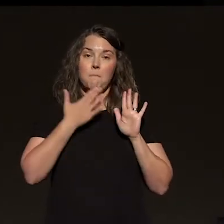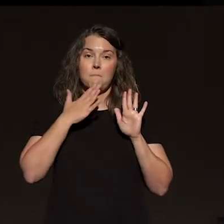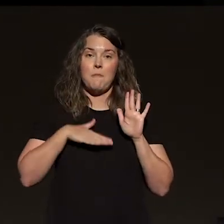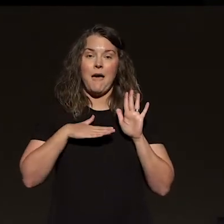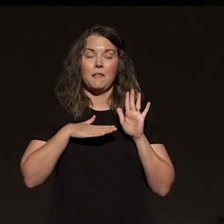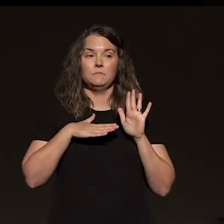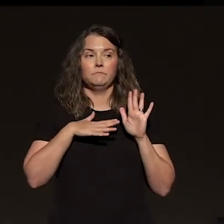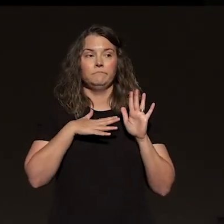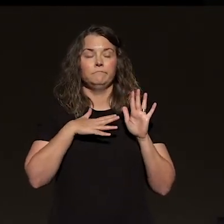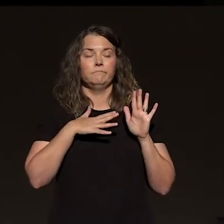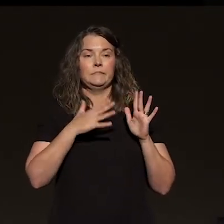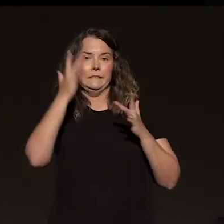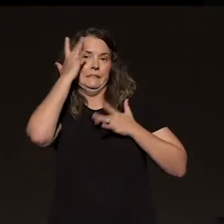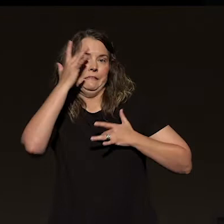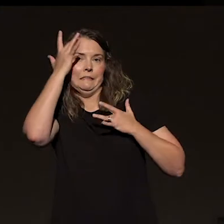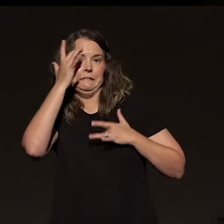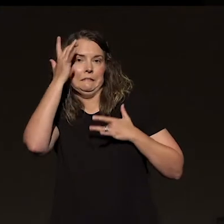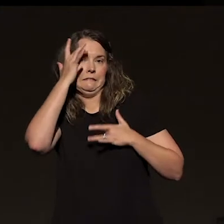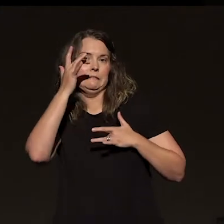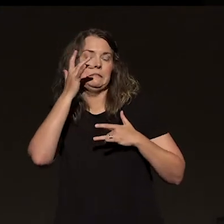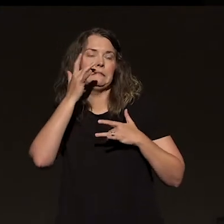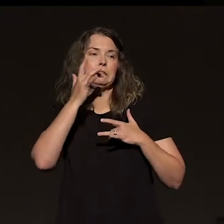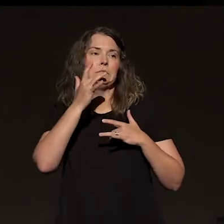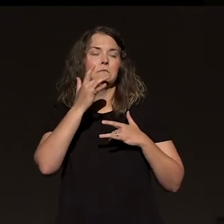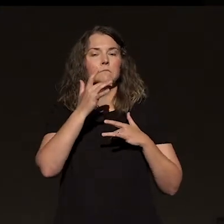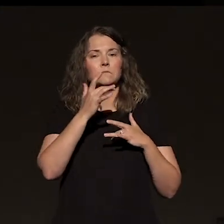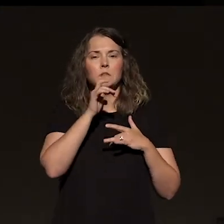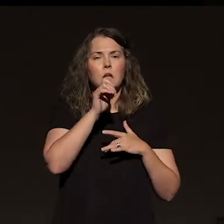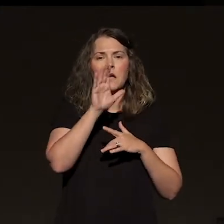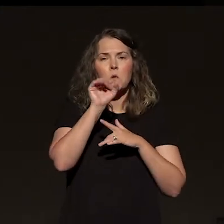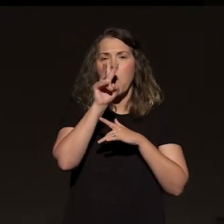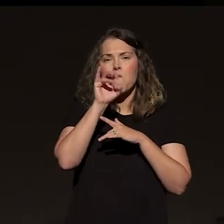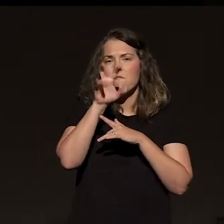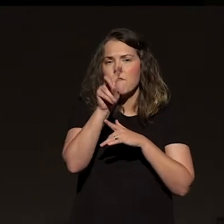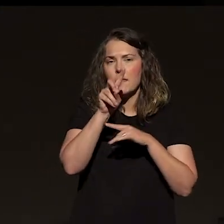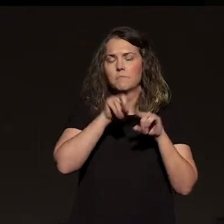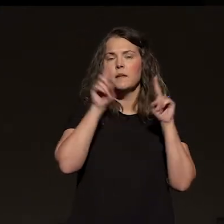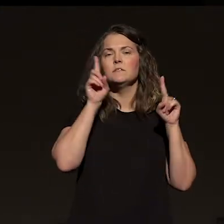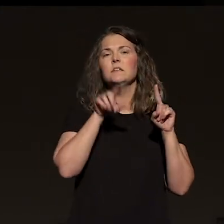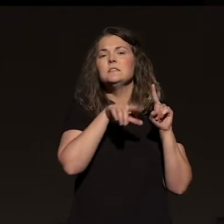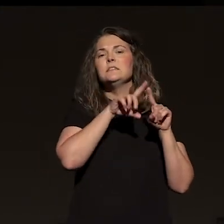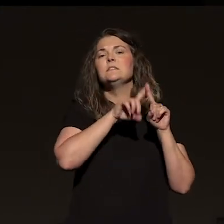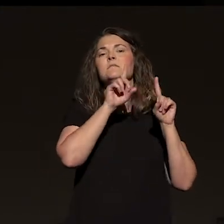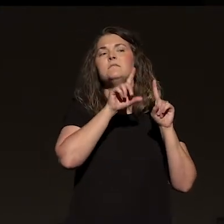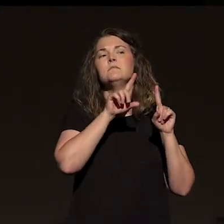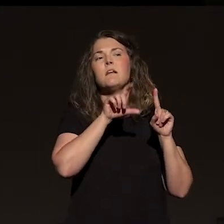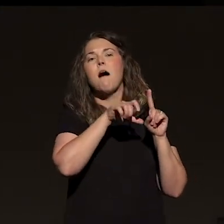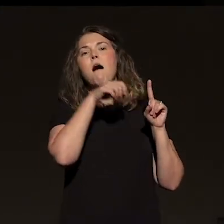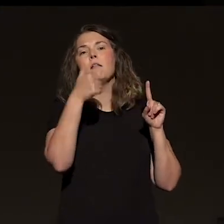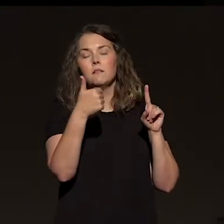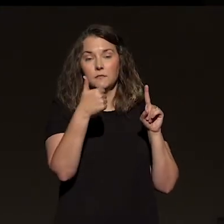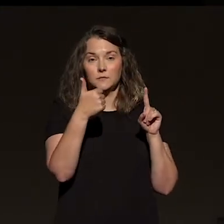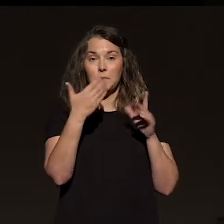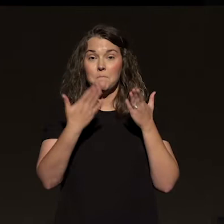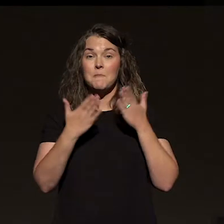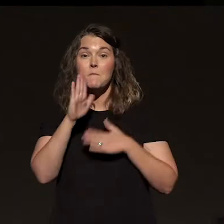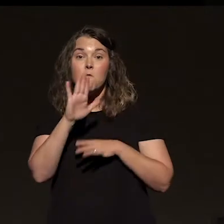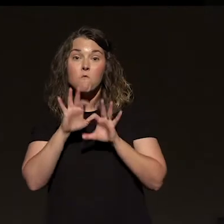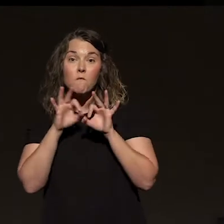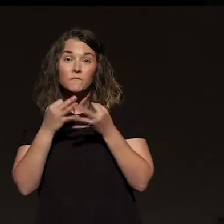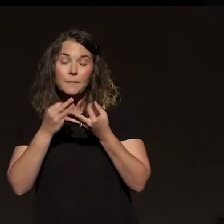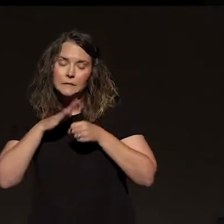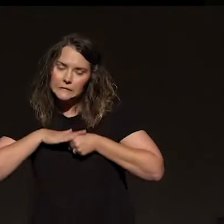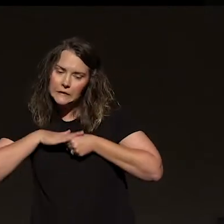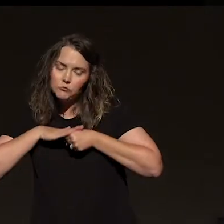COVID. Okay, you got a different kind of bad diagnosis. That you're going through something personal right now. There's tension in your family